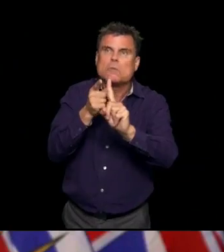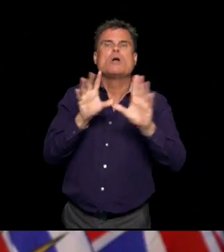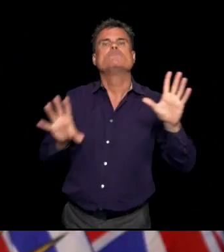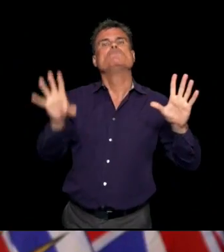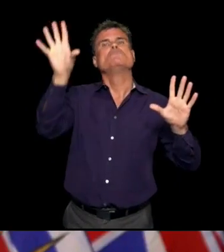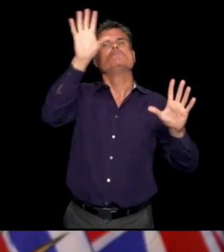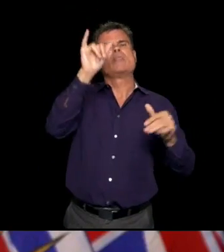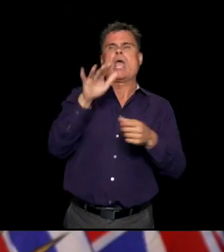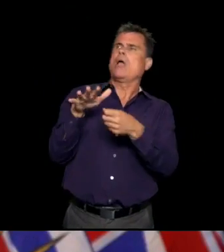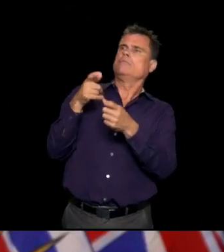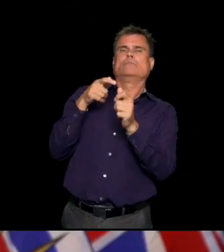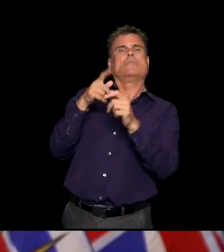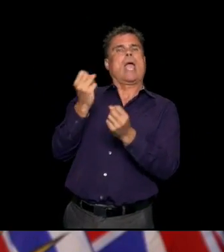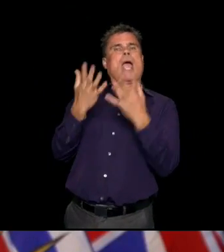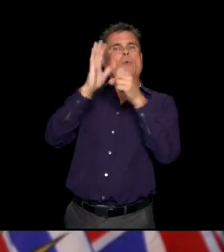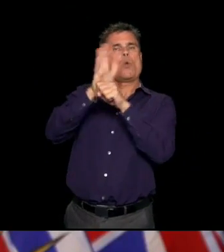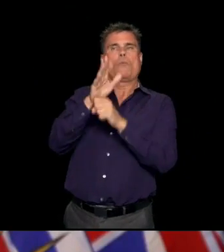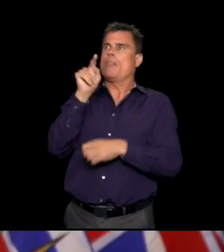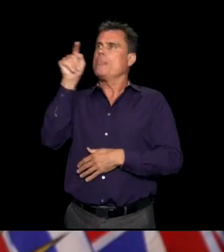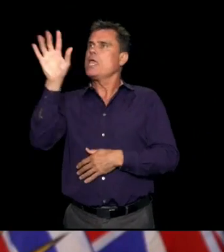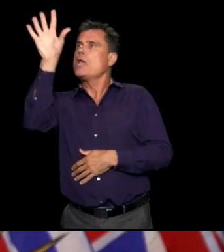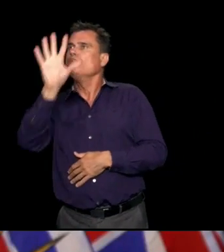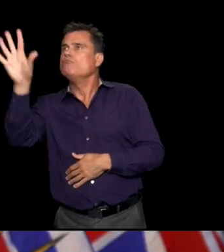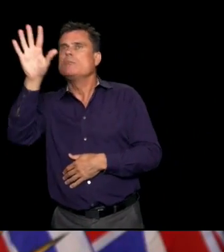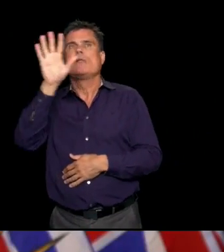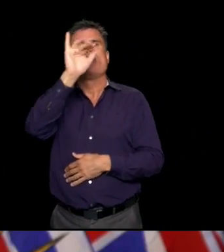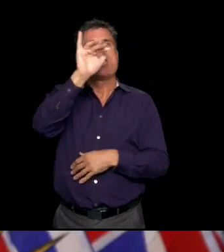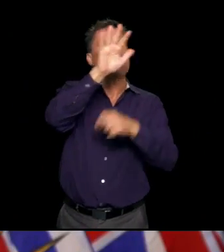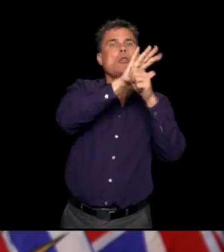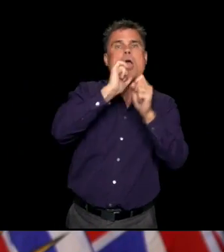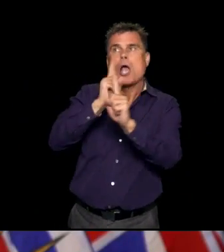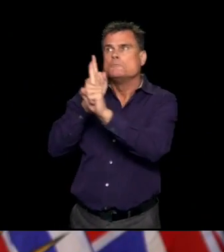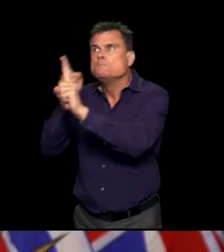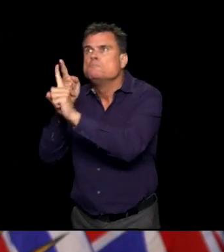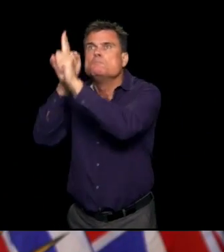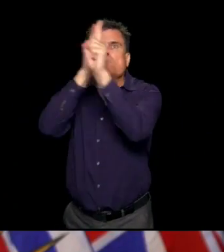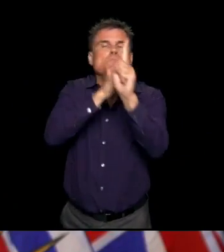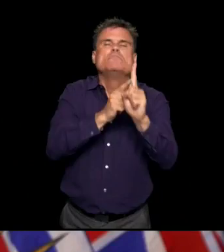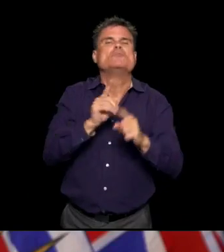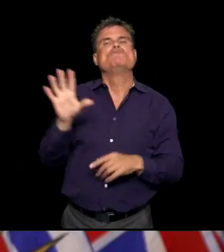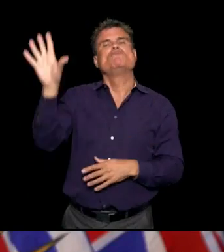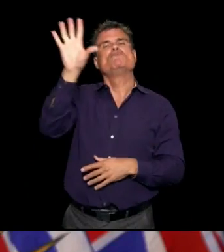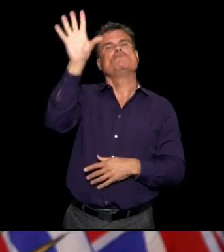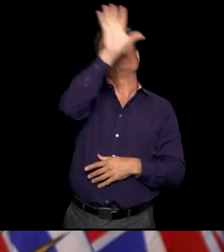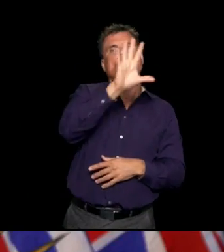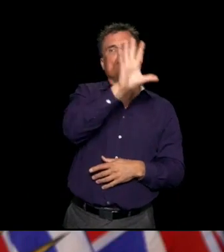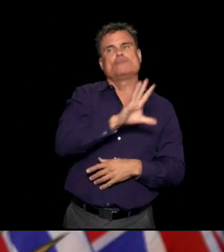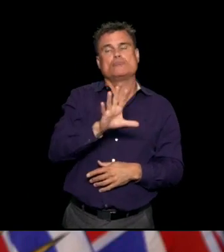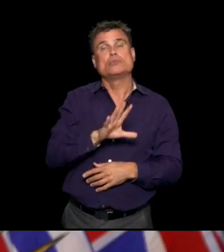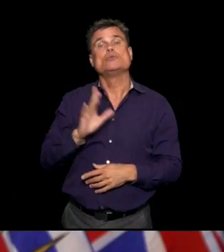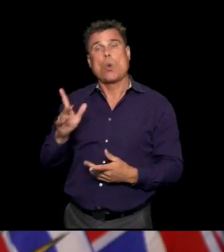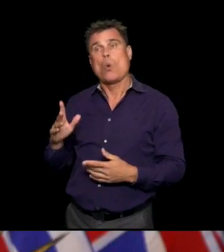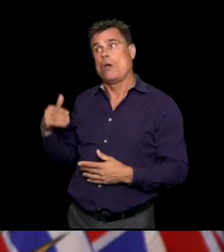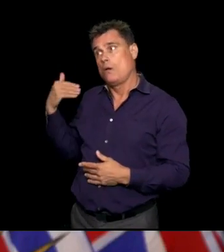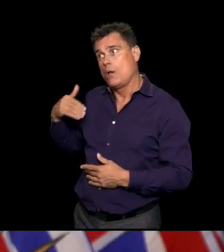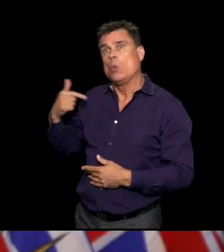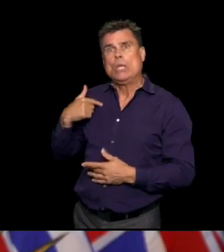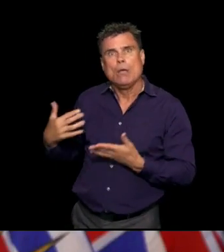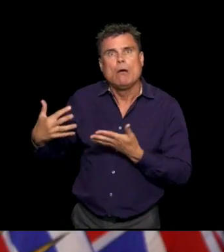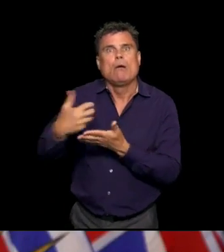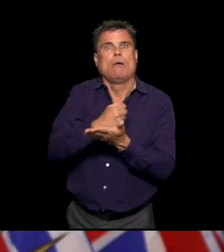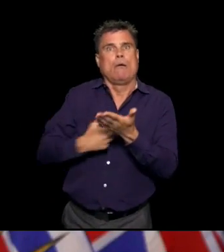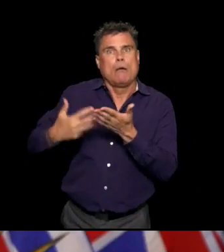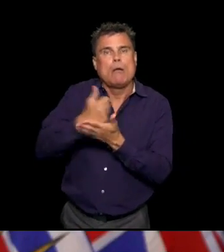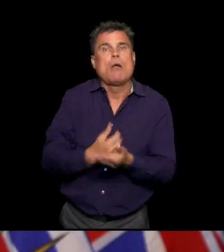somebody had traveled to a certain area or come back from a cruise ship, for example, they could be identified.